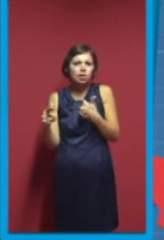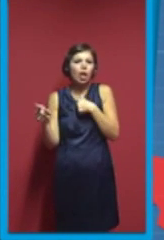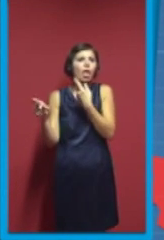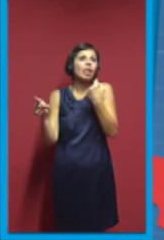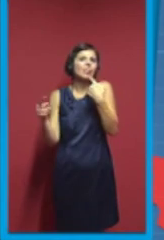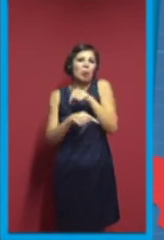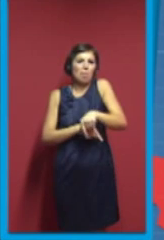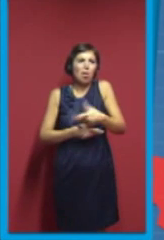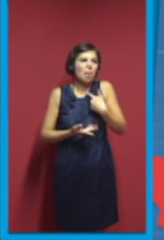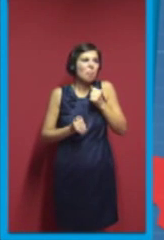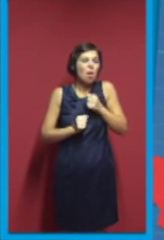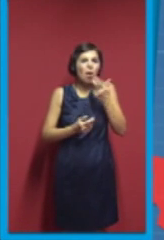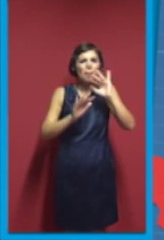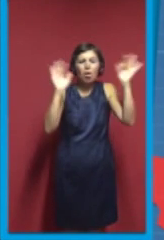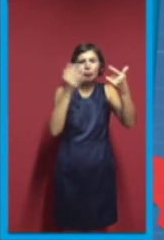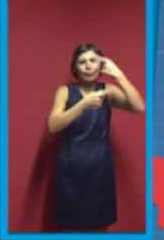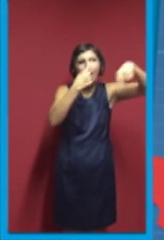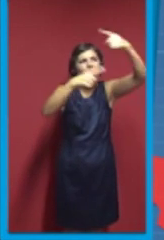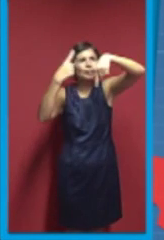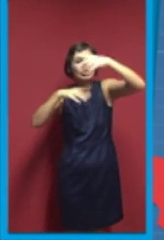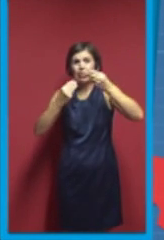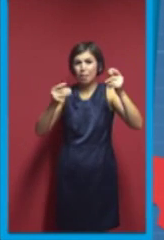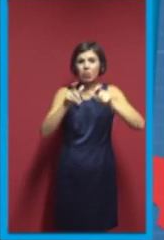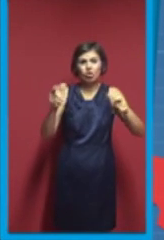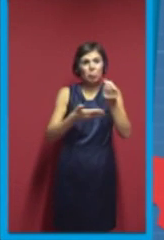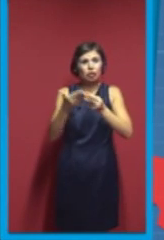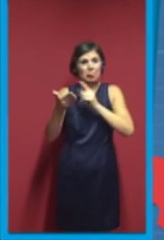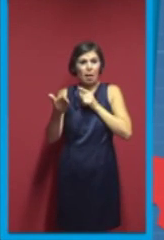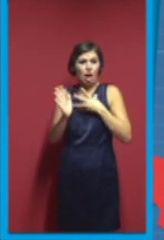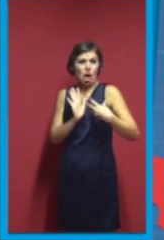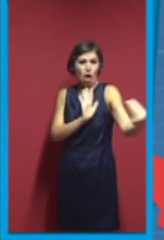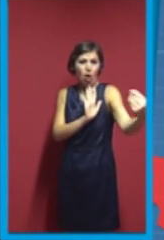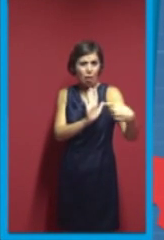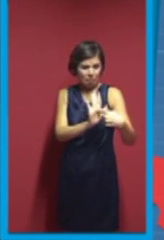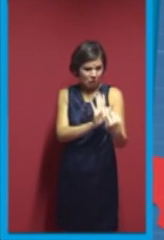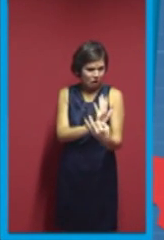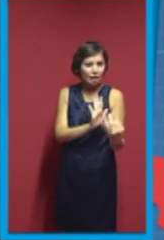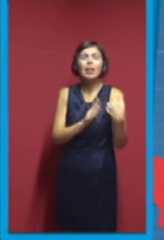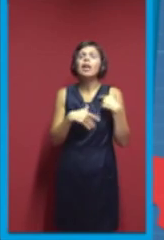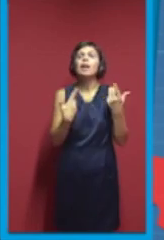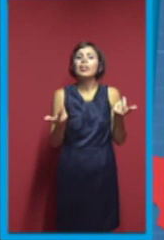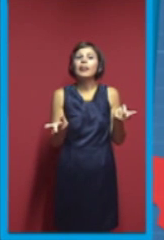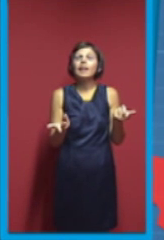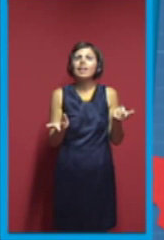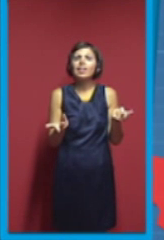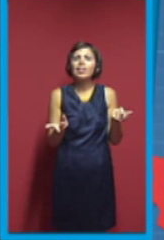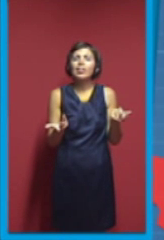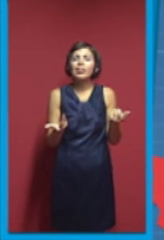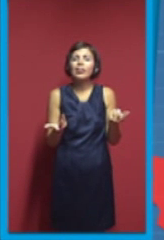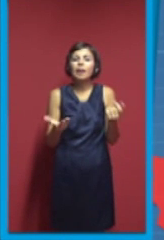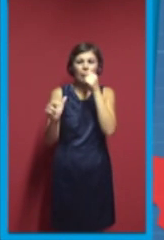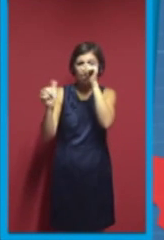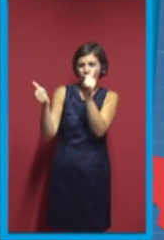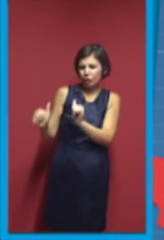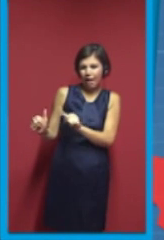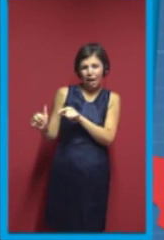There are thousands of derivatives. I really suggest you to visit